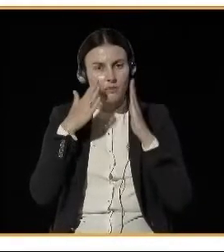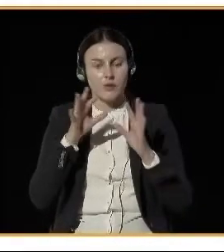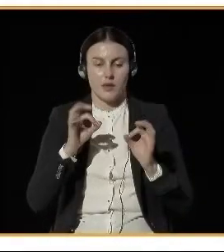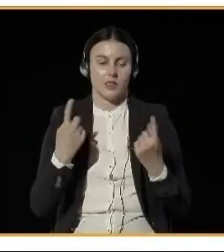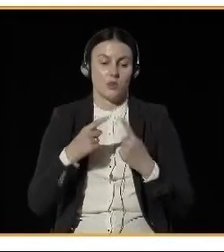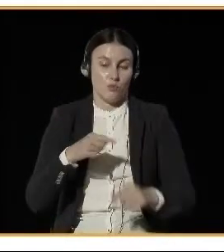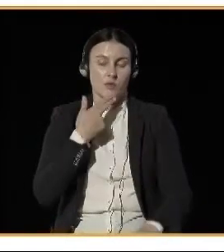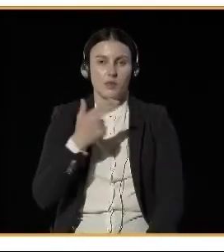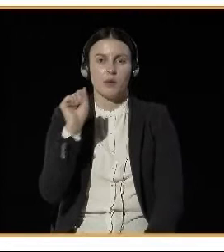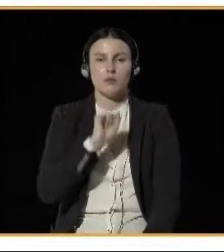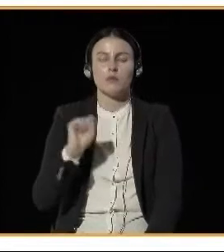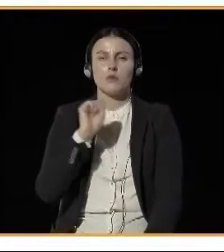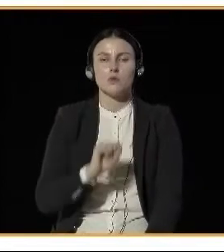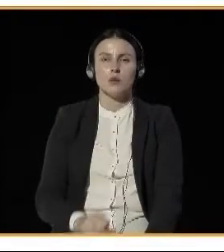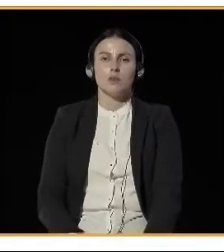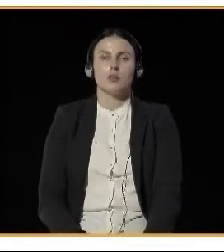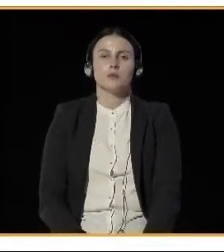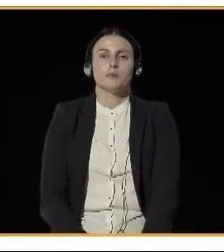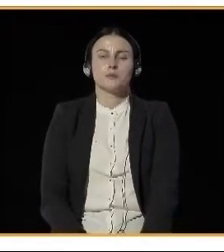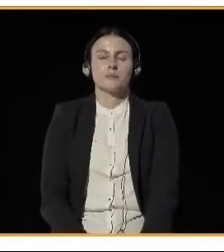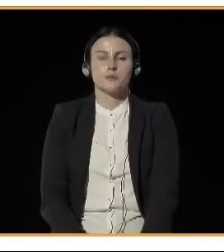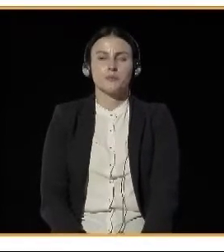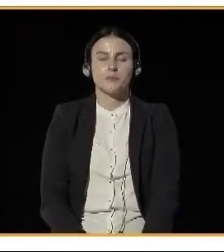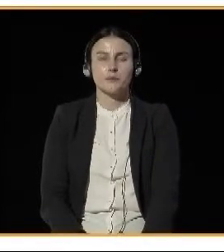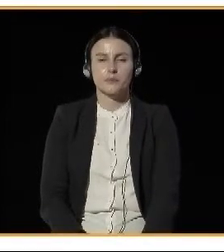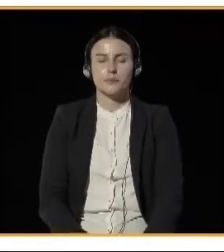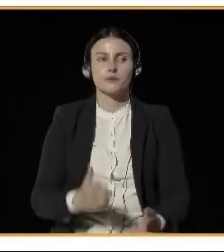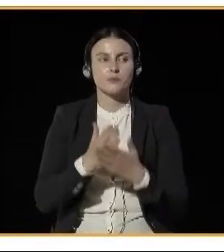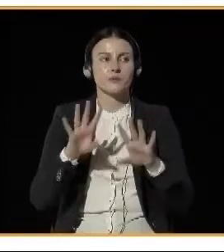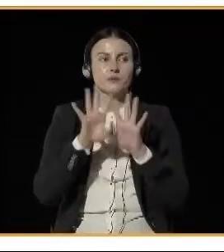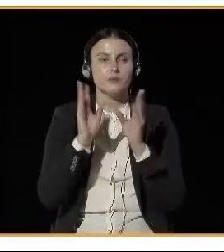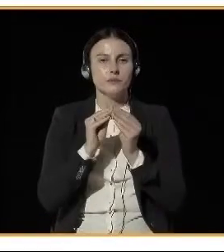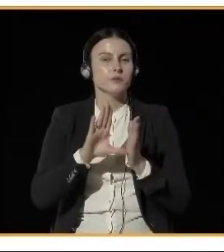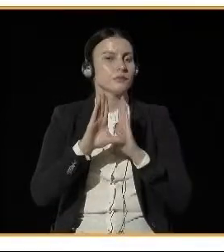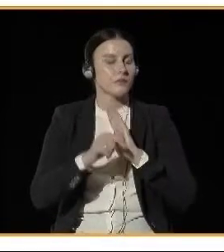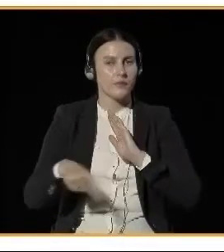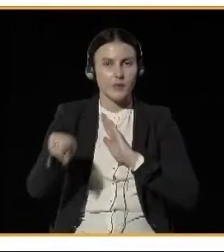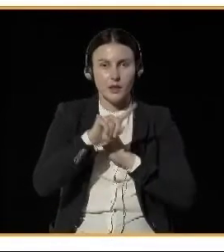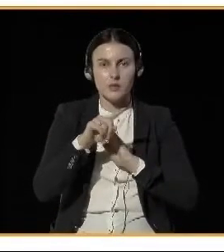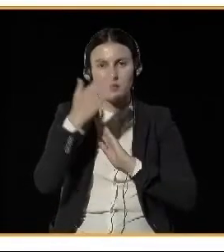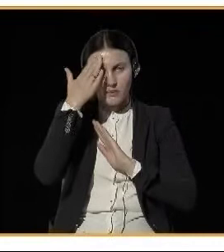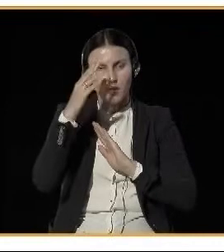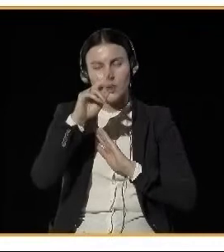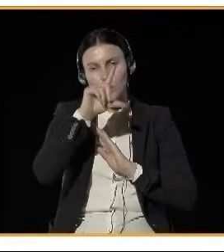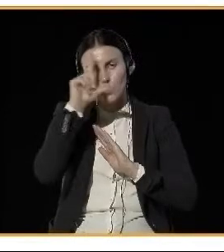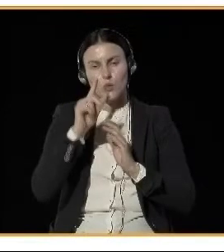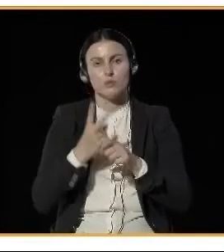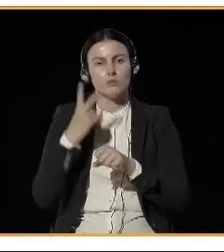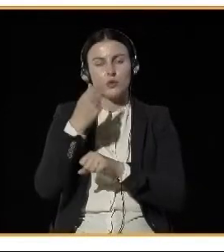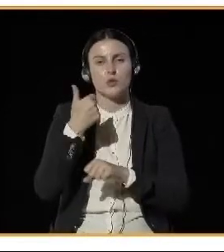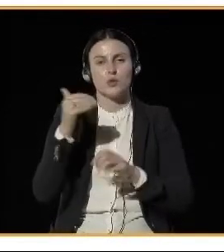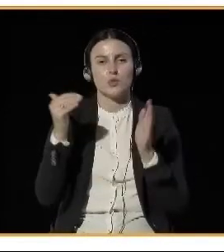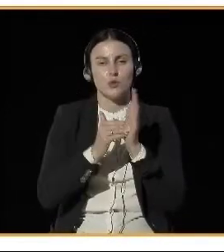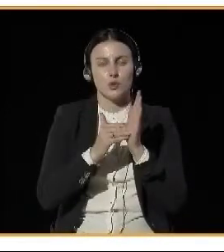cities of more than 100,000 inhabitants in Poland, have the obligation to monitor air